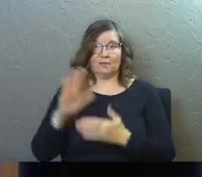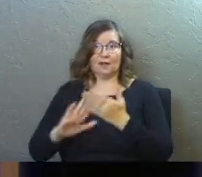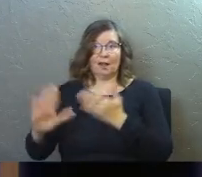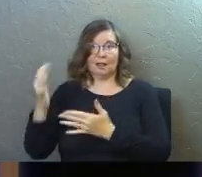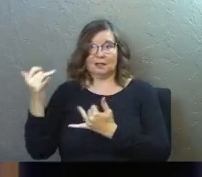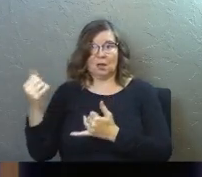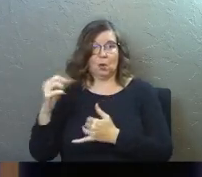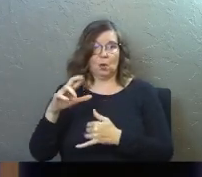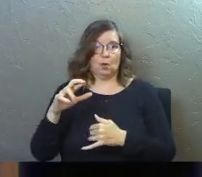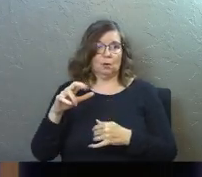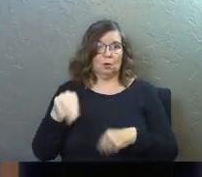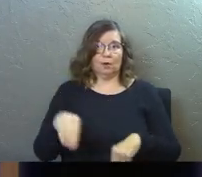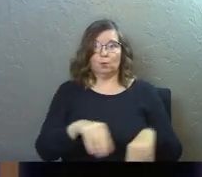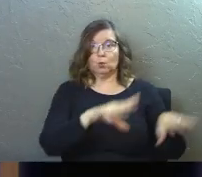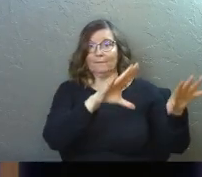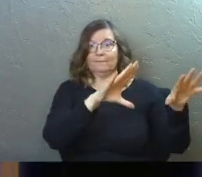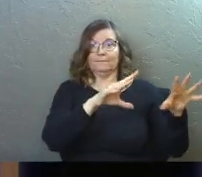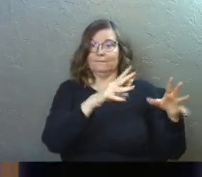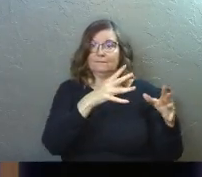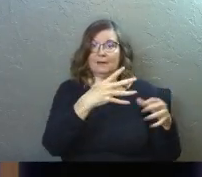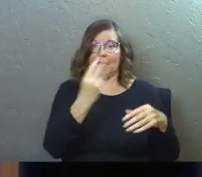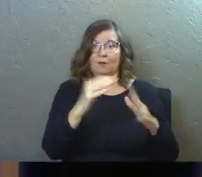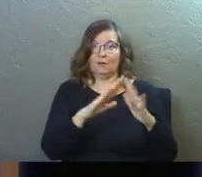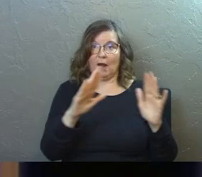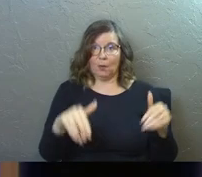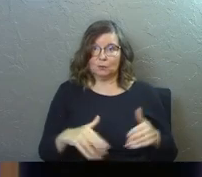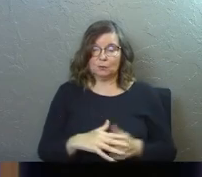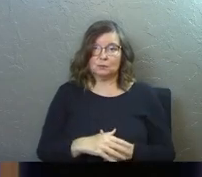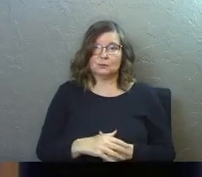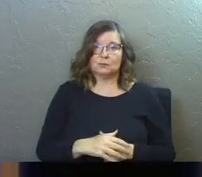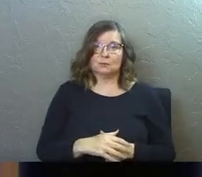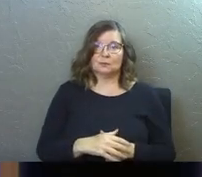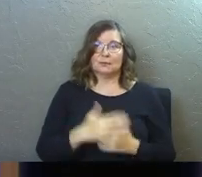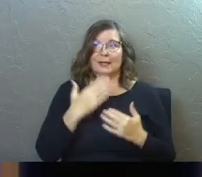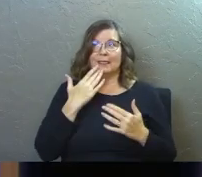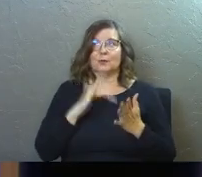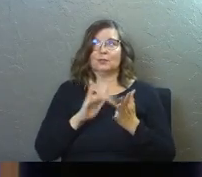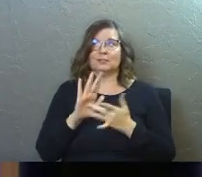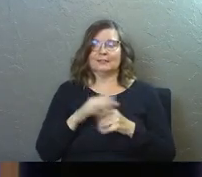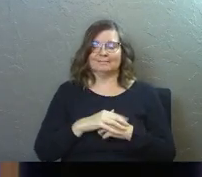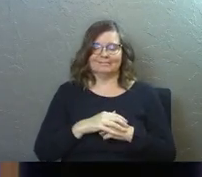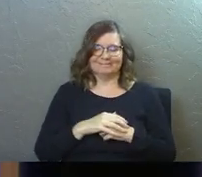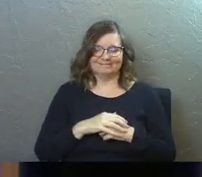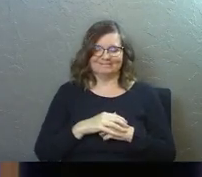college now or, or, or have moved out of our house. Thank you, Jesus.